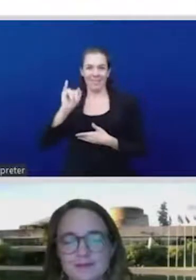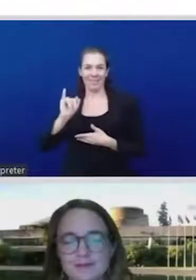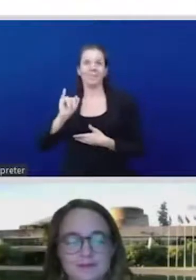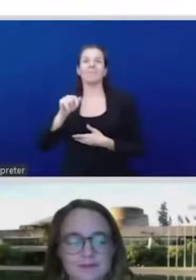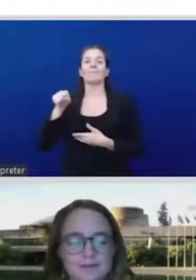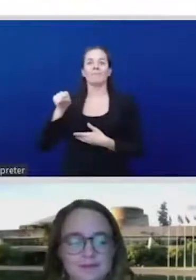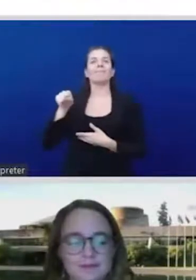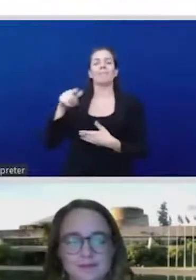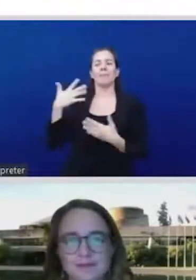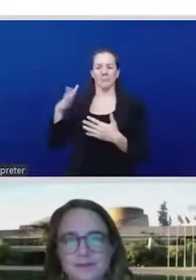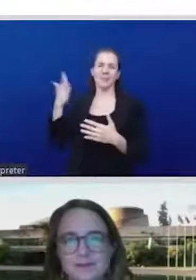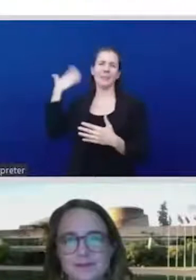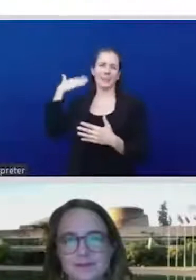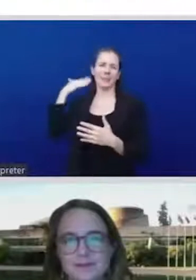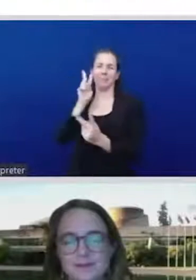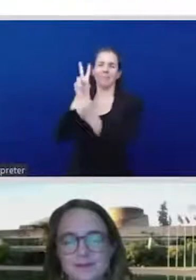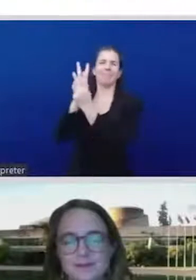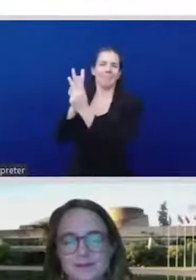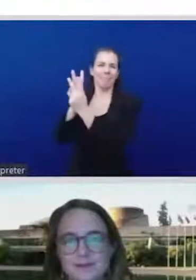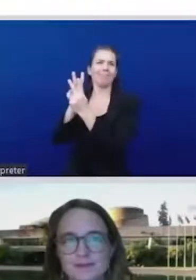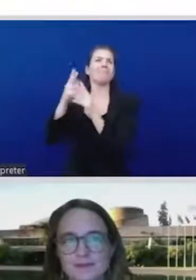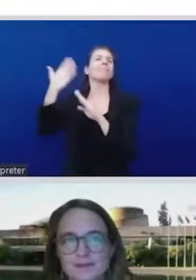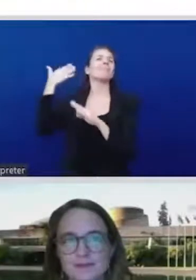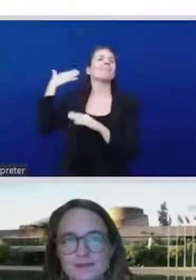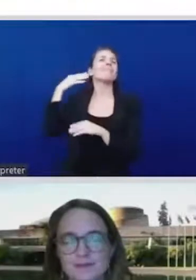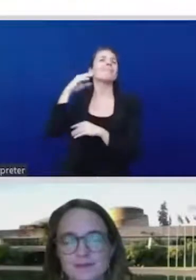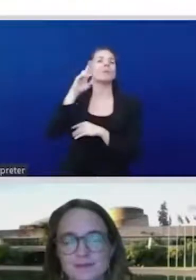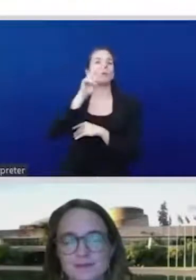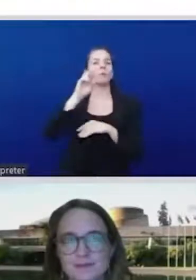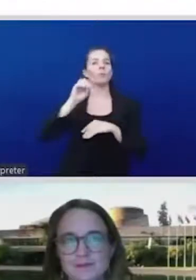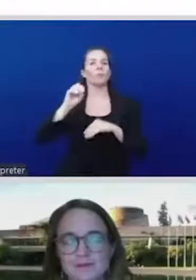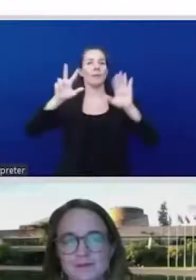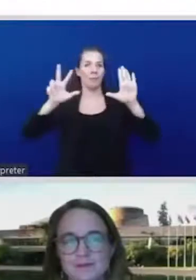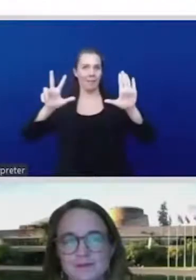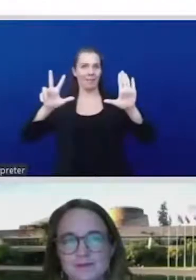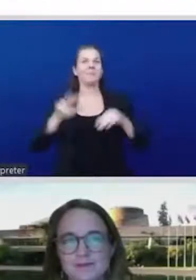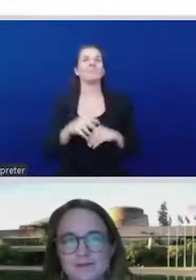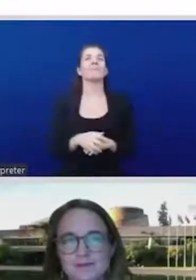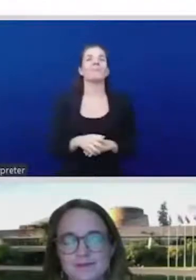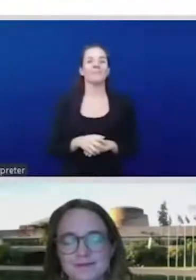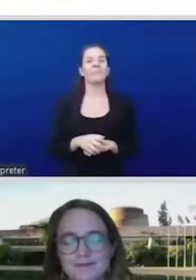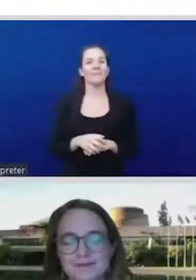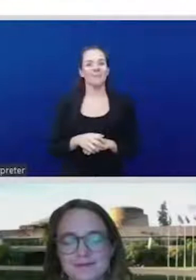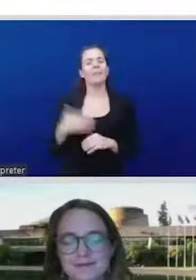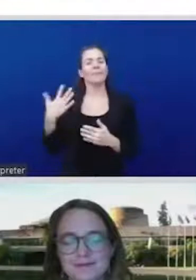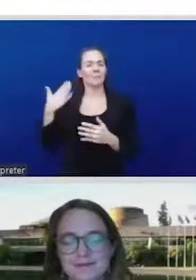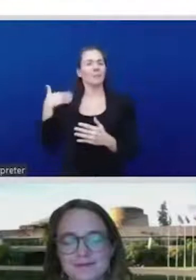Lemani to put together the impact of the crisis at that time on women's lives. This is a different crisis.